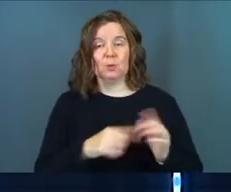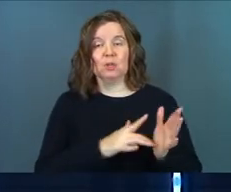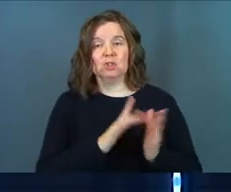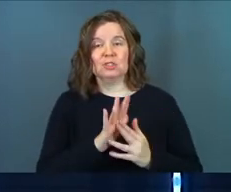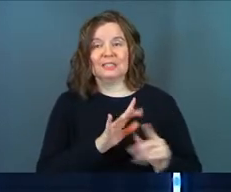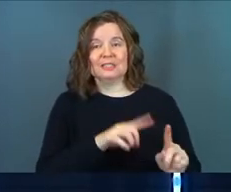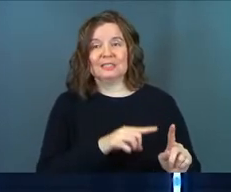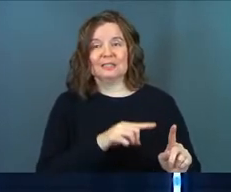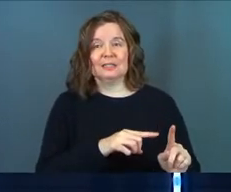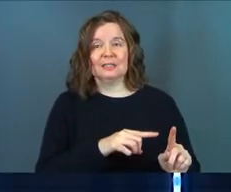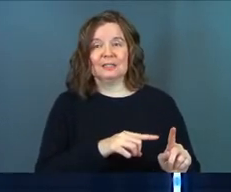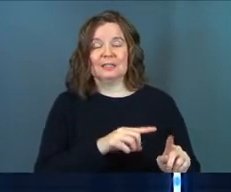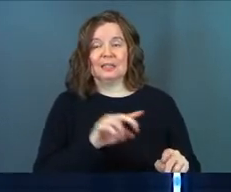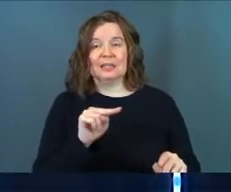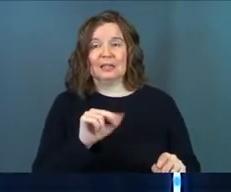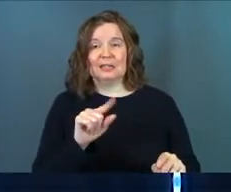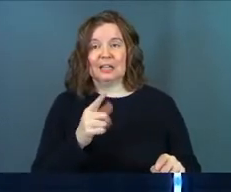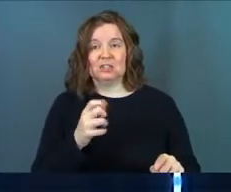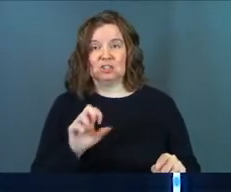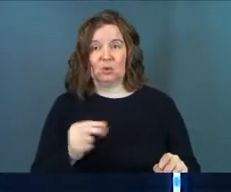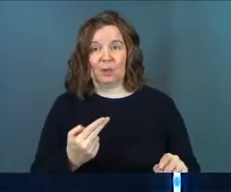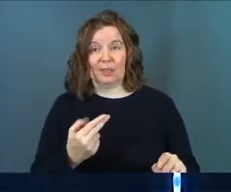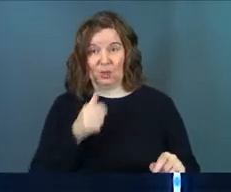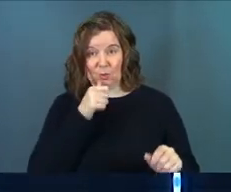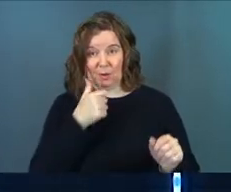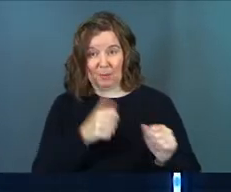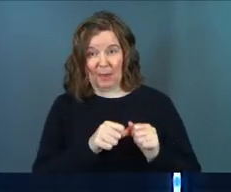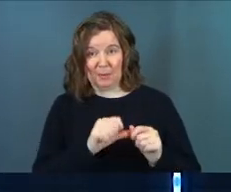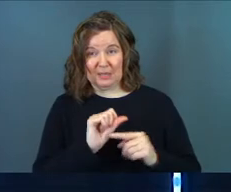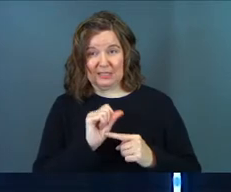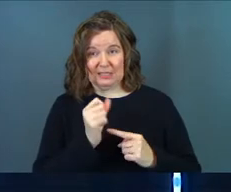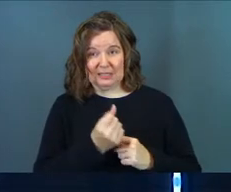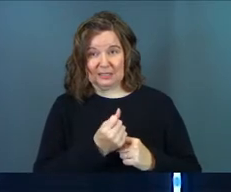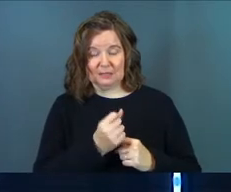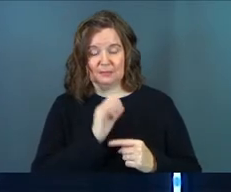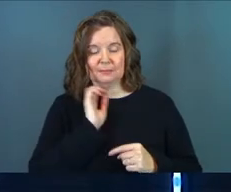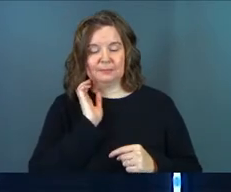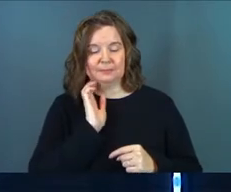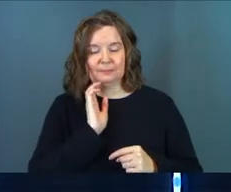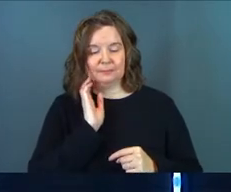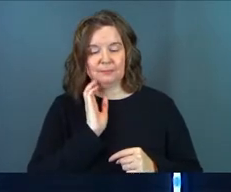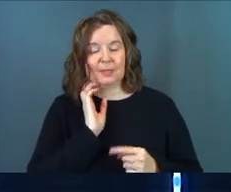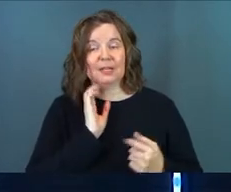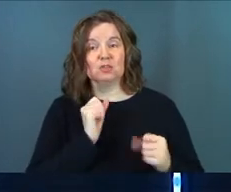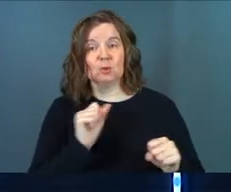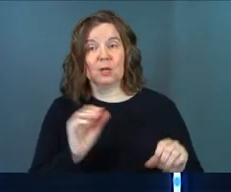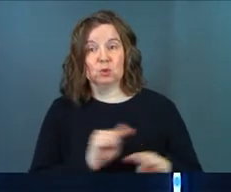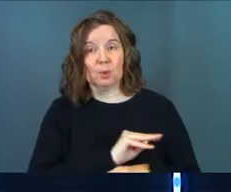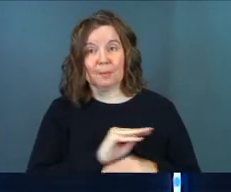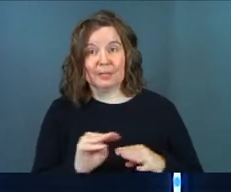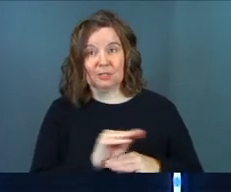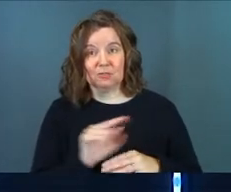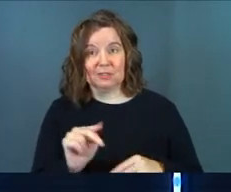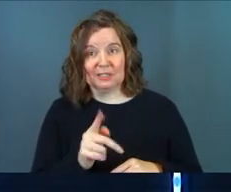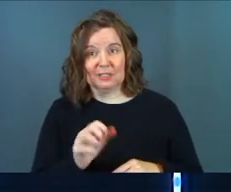when Jesus is in Nazareth. And you might remember the scene. And Jesus is trying to do ministry in Nazareth. And they say, aren't you